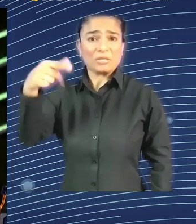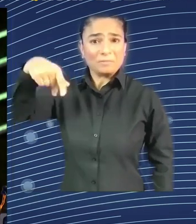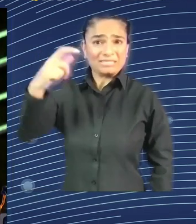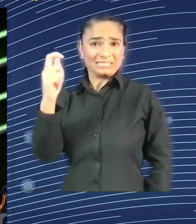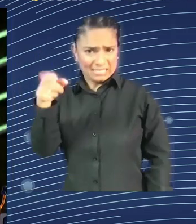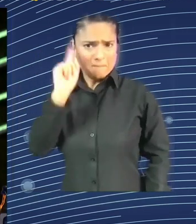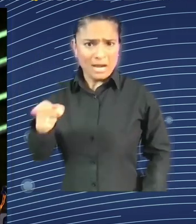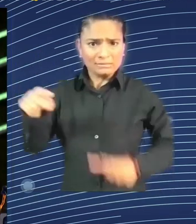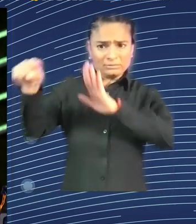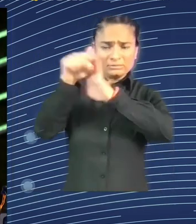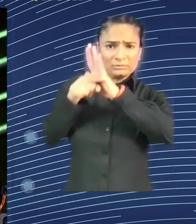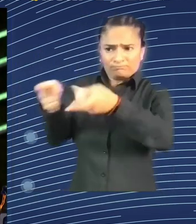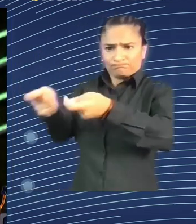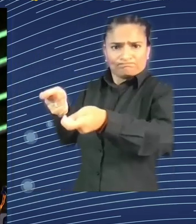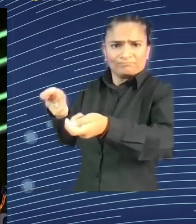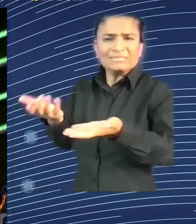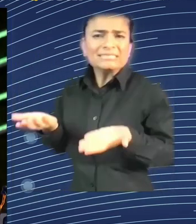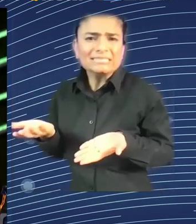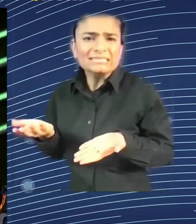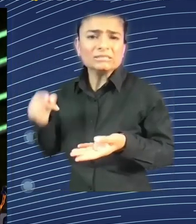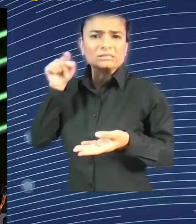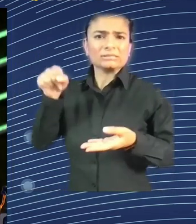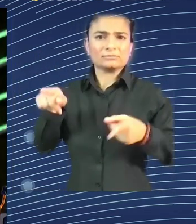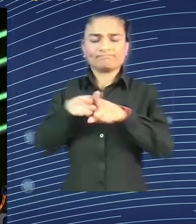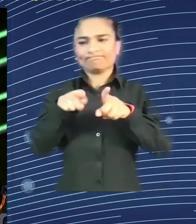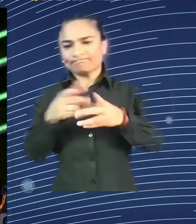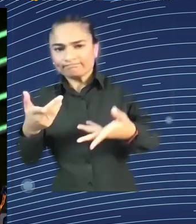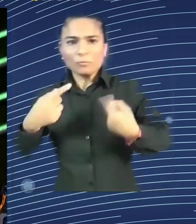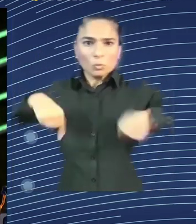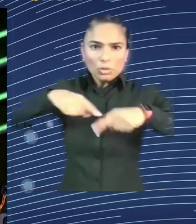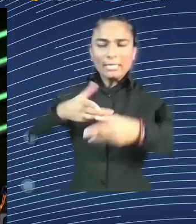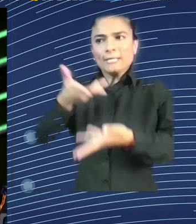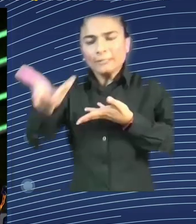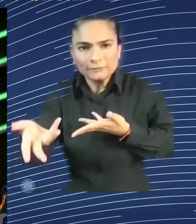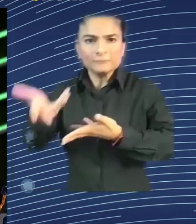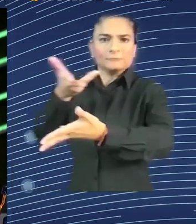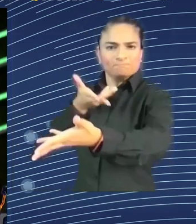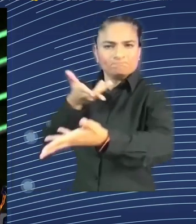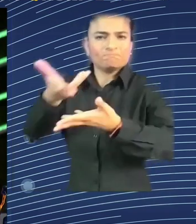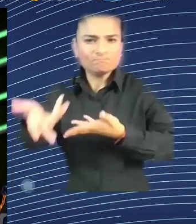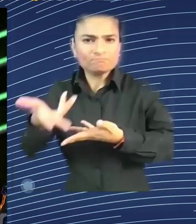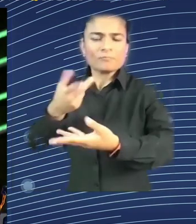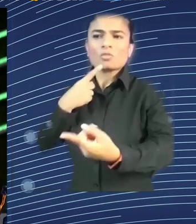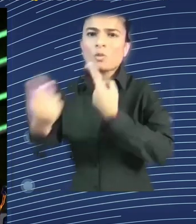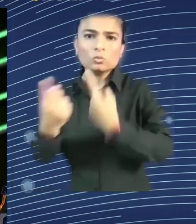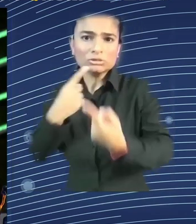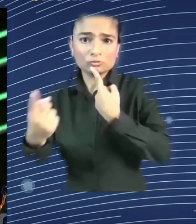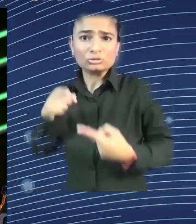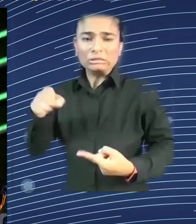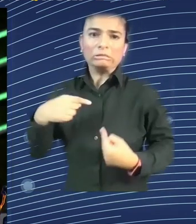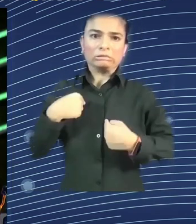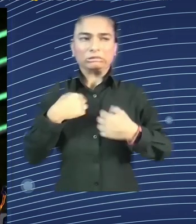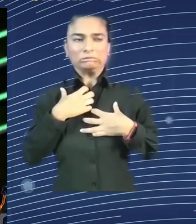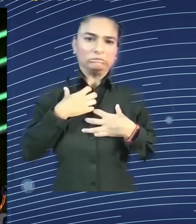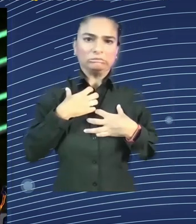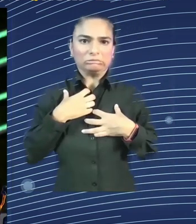there's, like, we were working on the AI Act for a long time, and the first time I actually got questions from people about, oh, what are you actually doing in the AI Act,